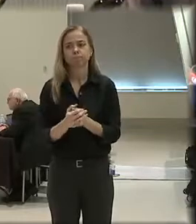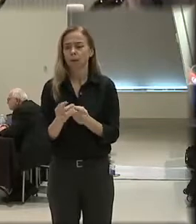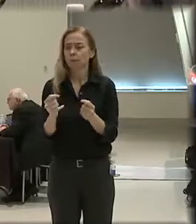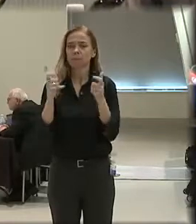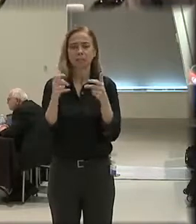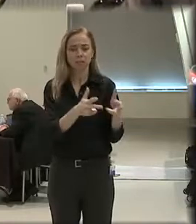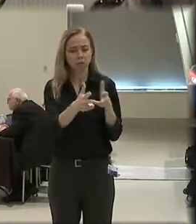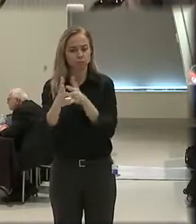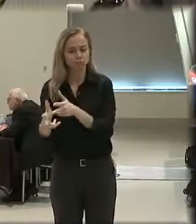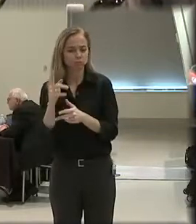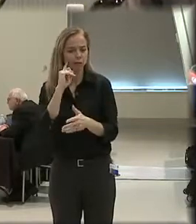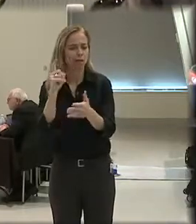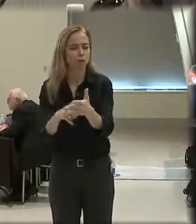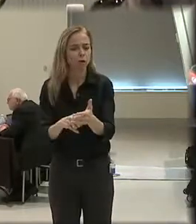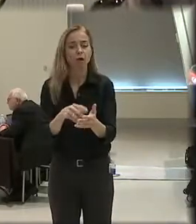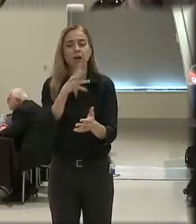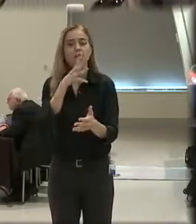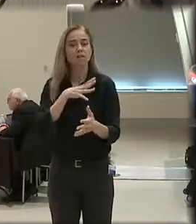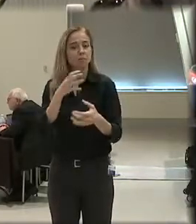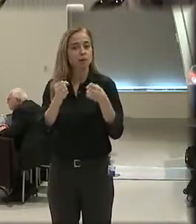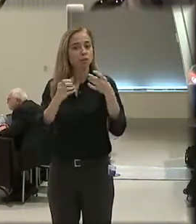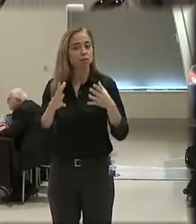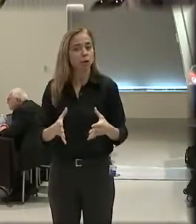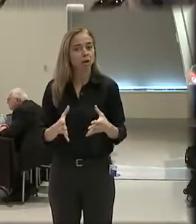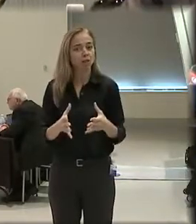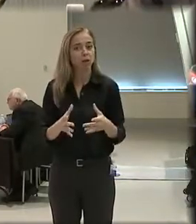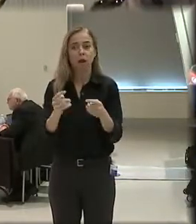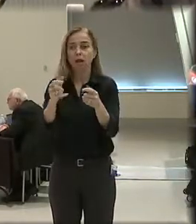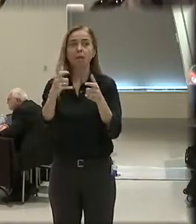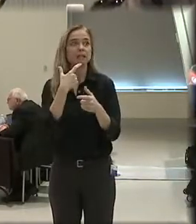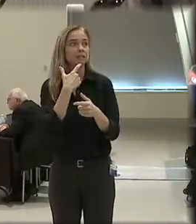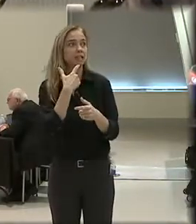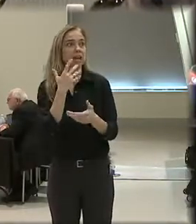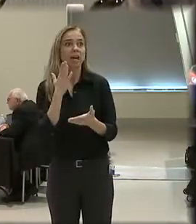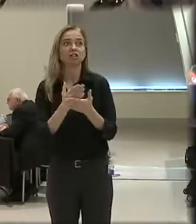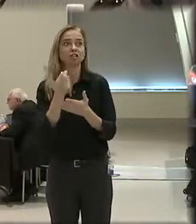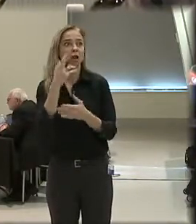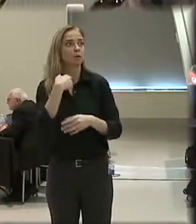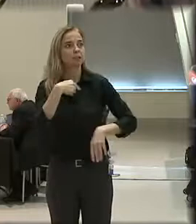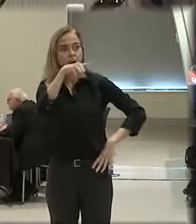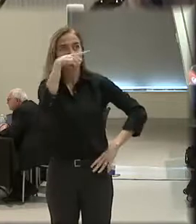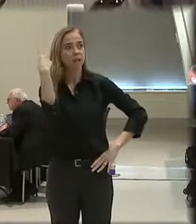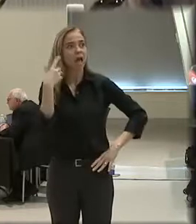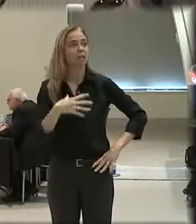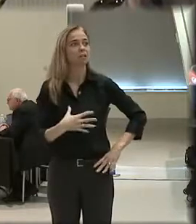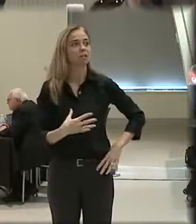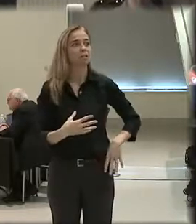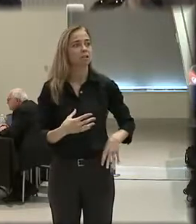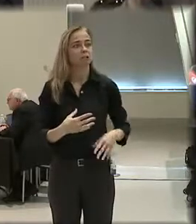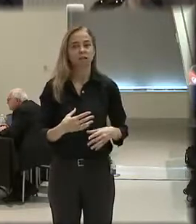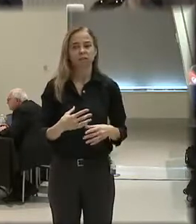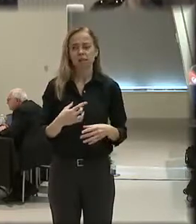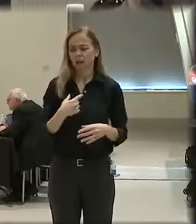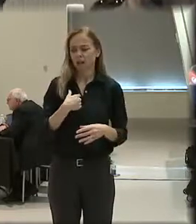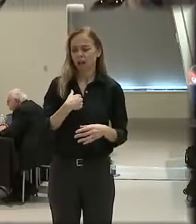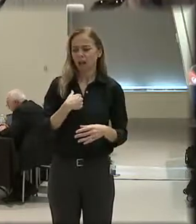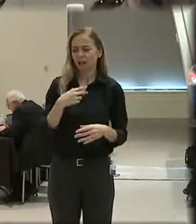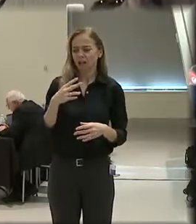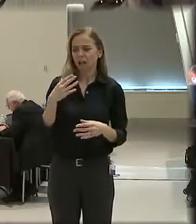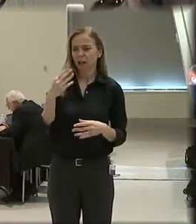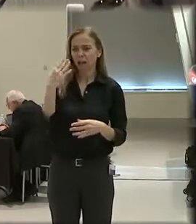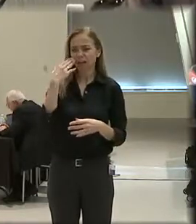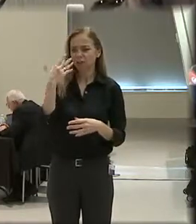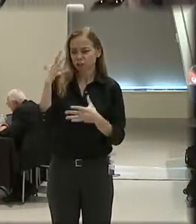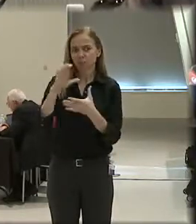Immediately. Female driver in the car immediately says, I stopped her because she was black, and she believed it in her heart. You know, I know it.